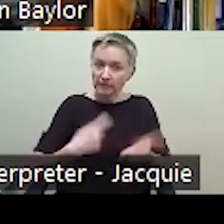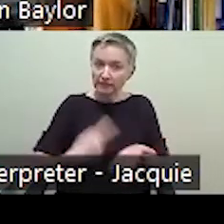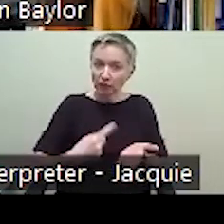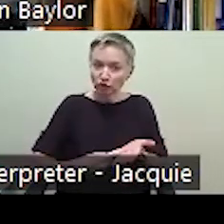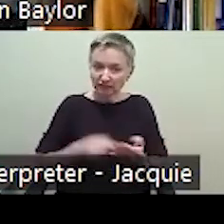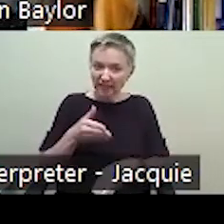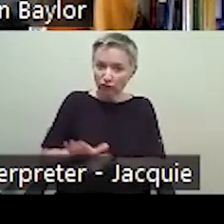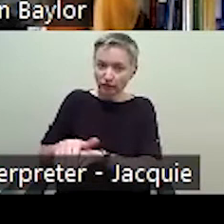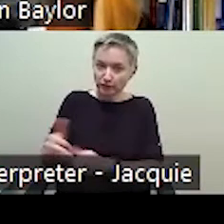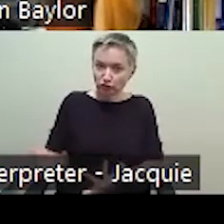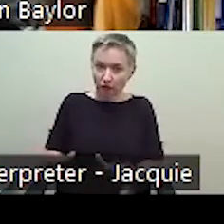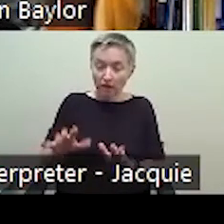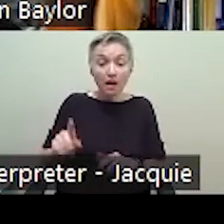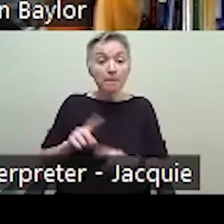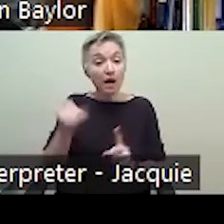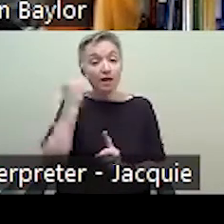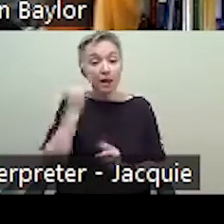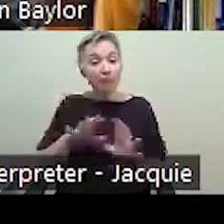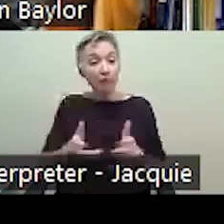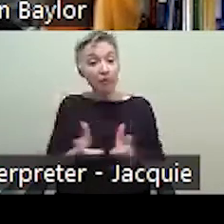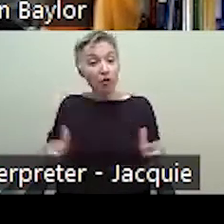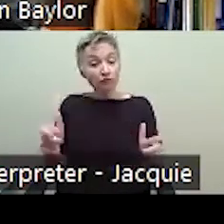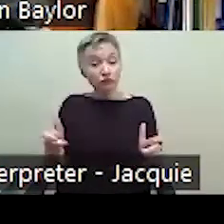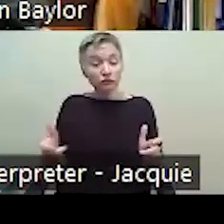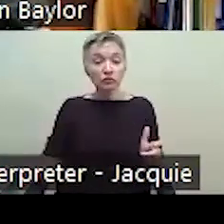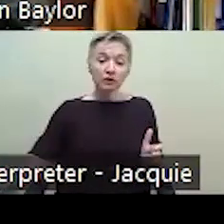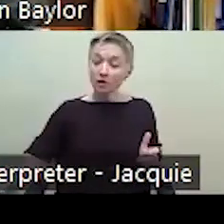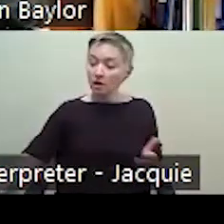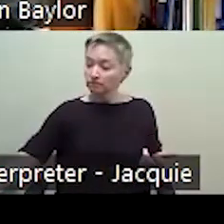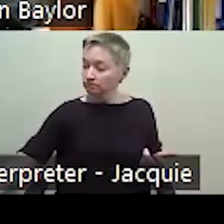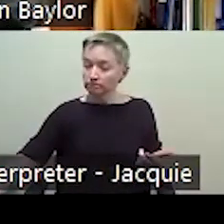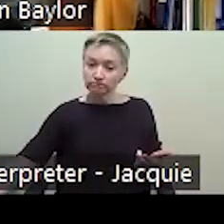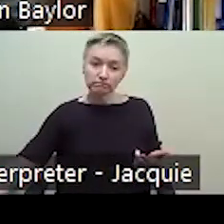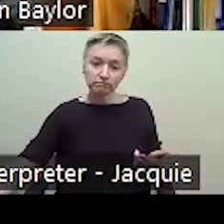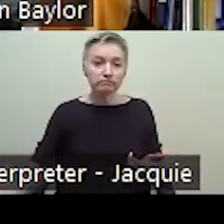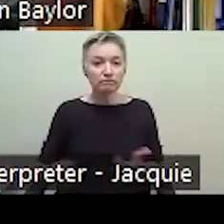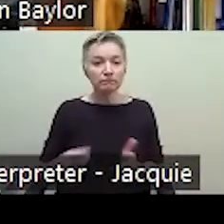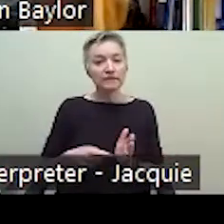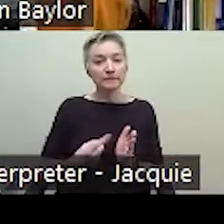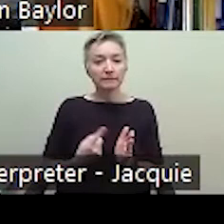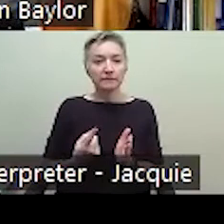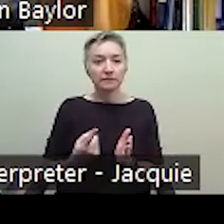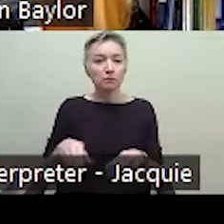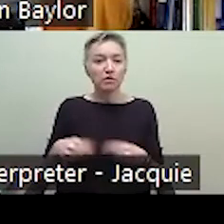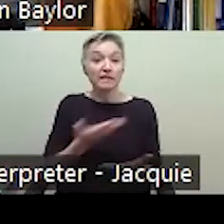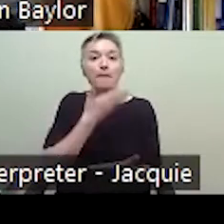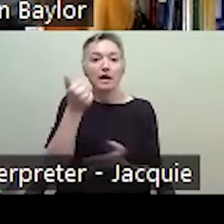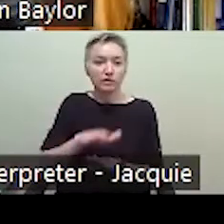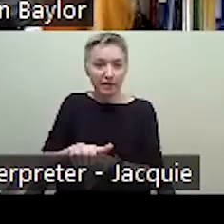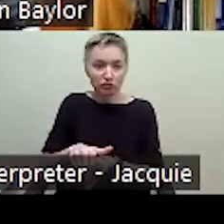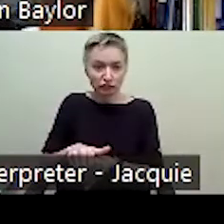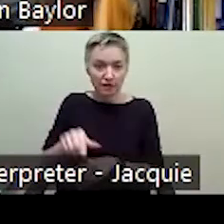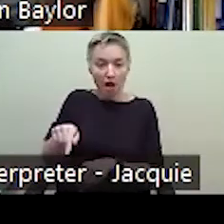However, having a larger group, uh, kind of more authentically simulates a really busy